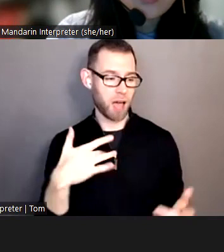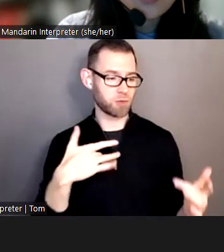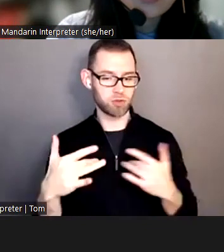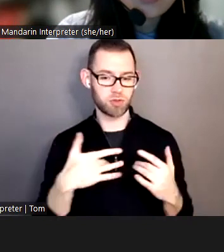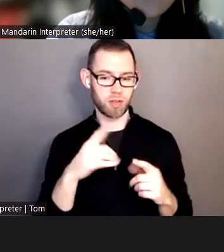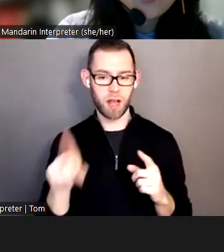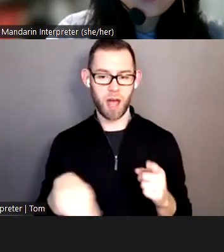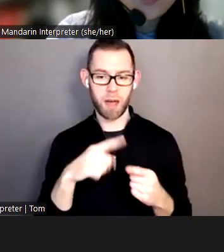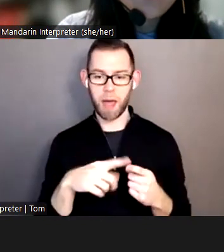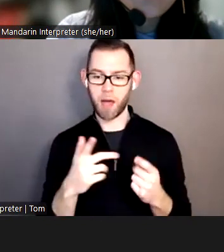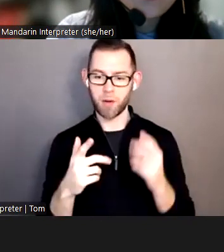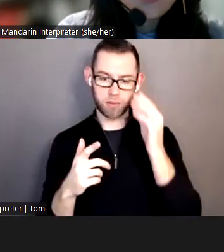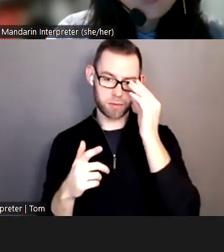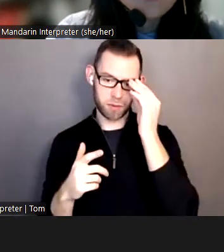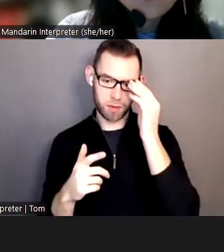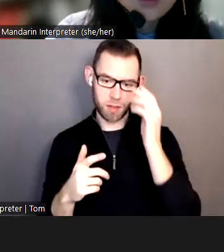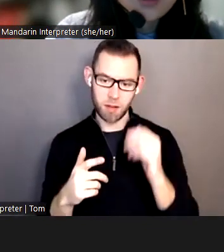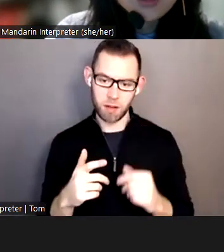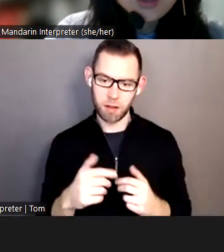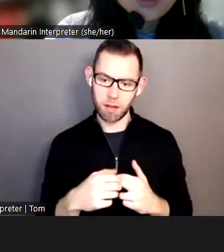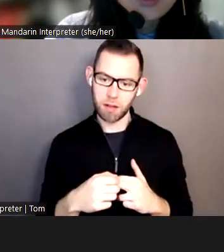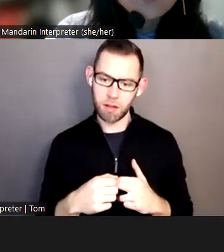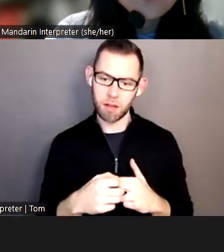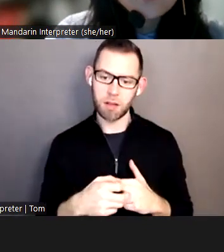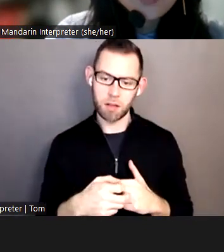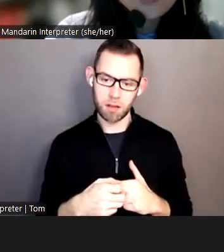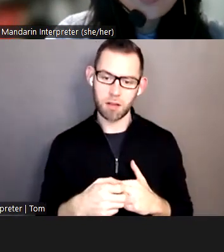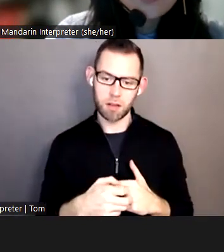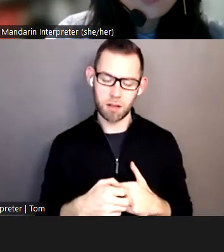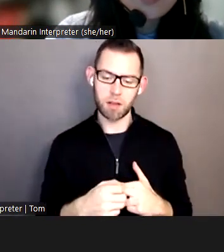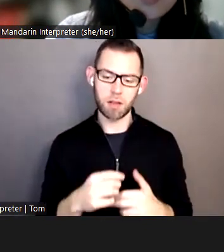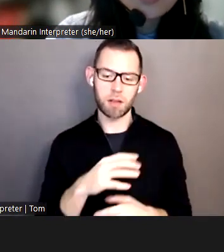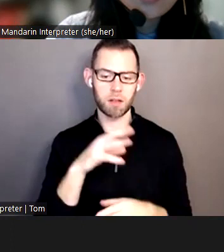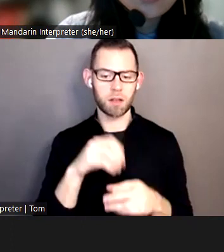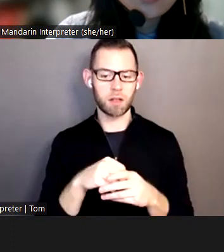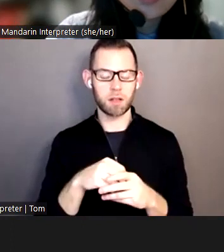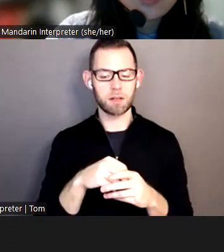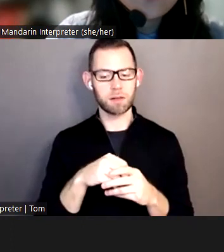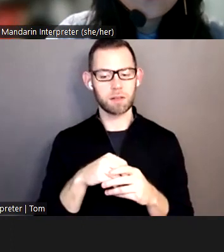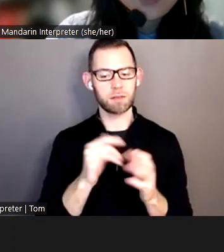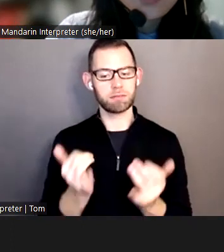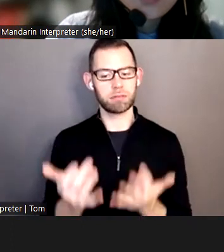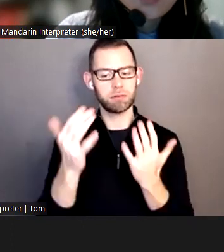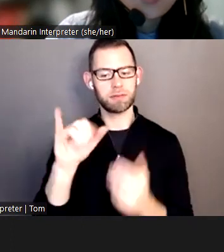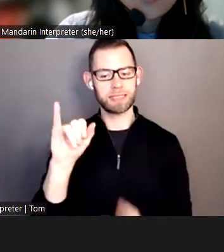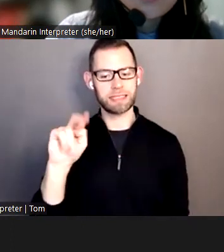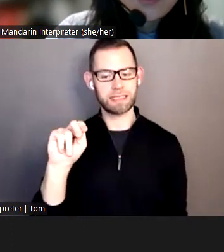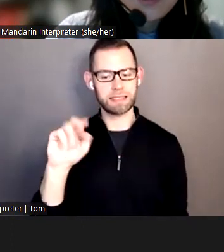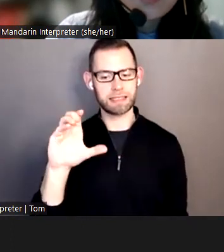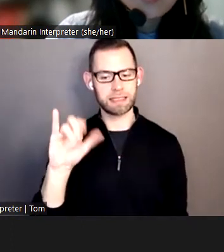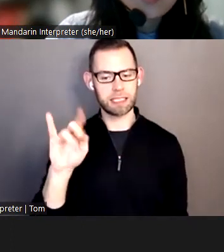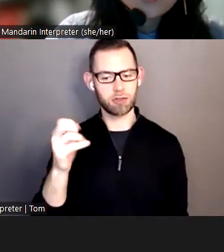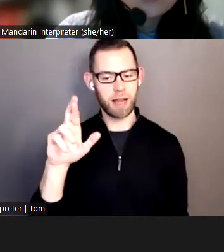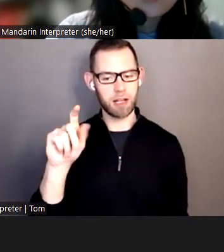of Wind Waste Saugus, since it's the oldest incinerator in the country, but the scariest